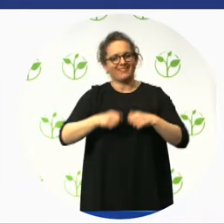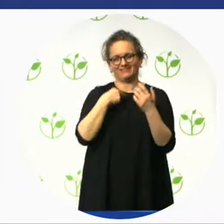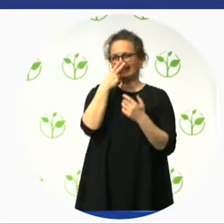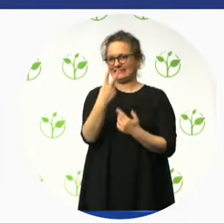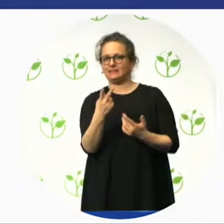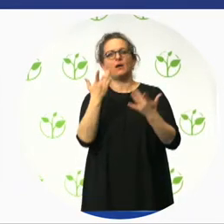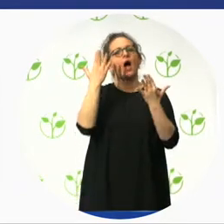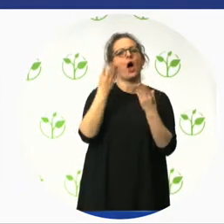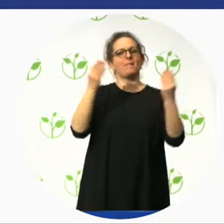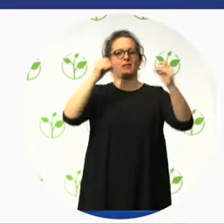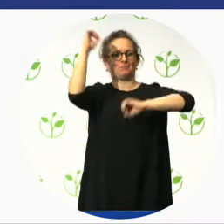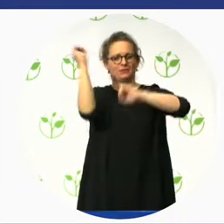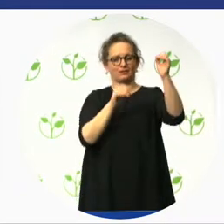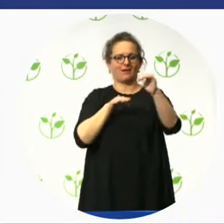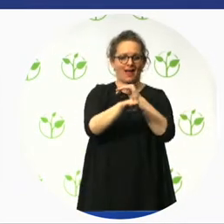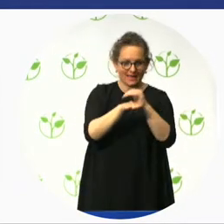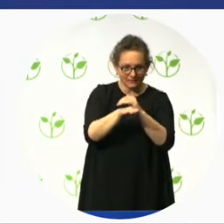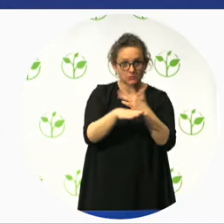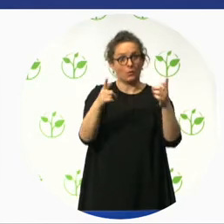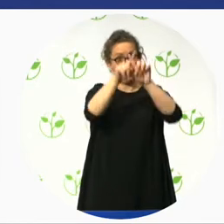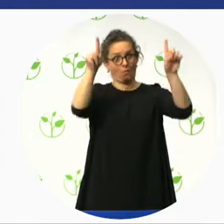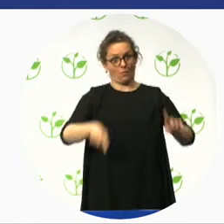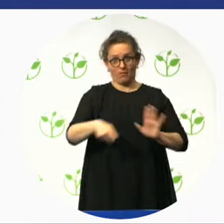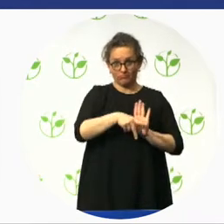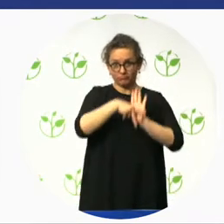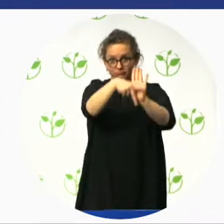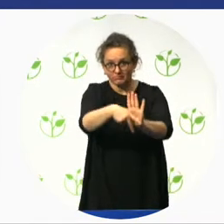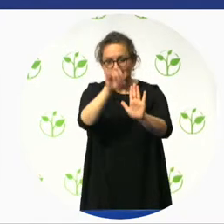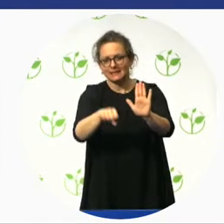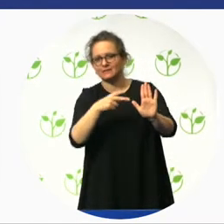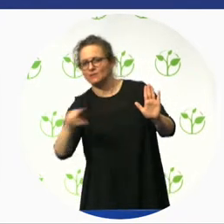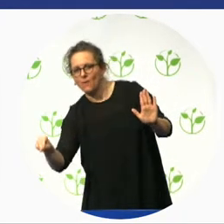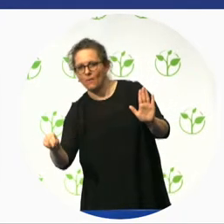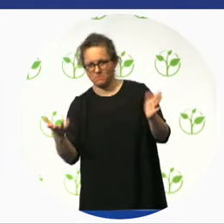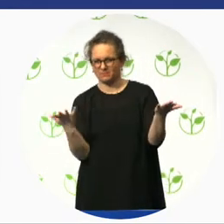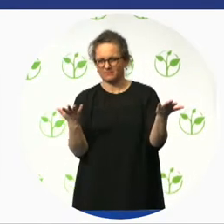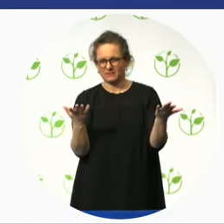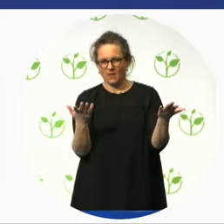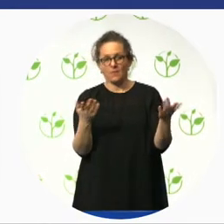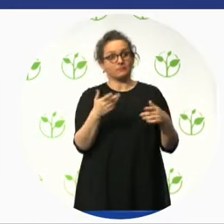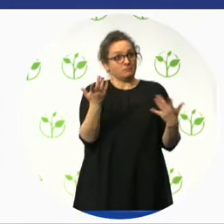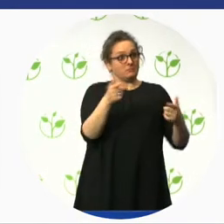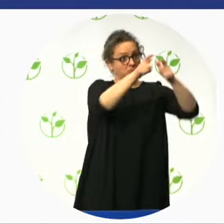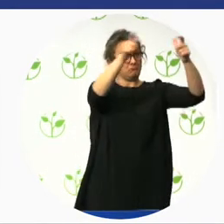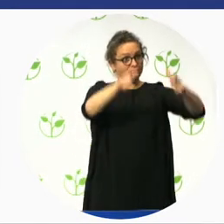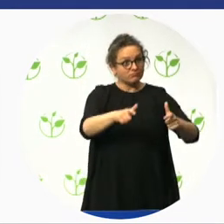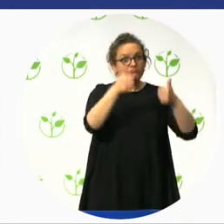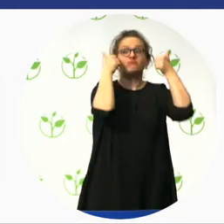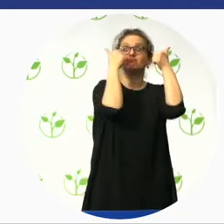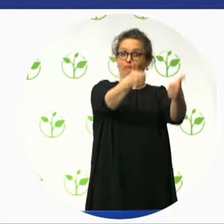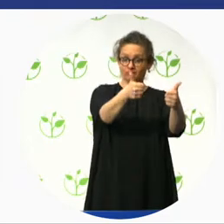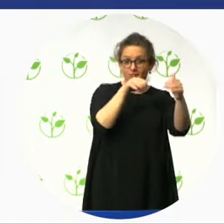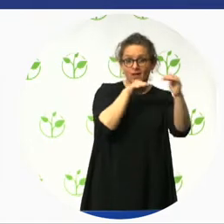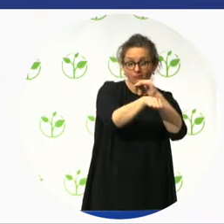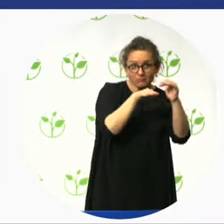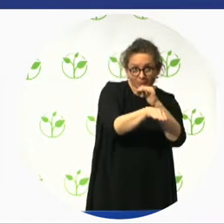use to showcase their commitment to accessibility if they choose to. And that's a really important part. In terms of